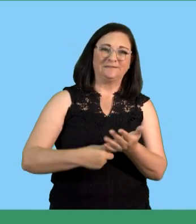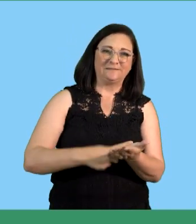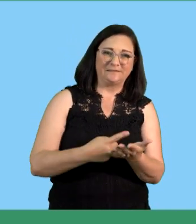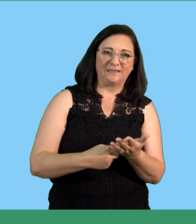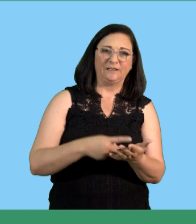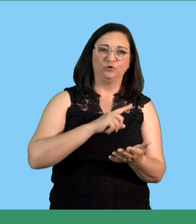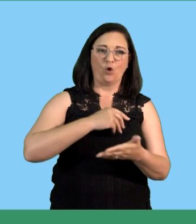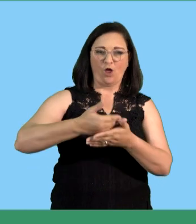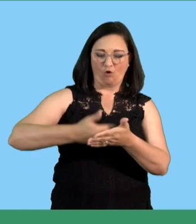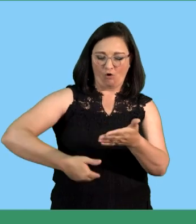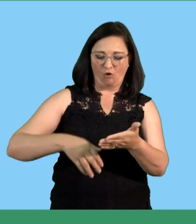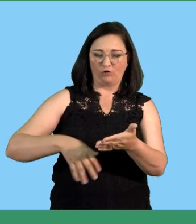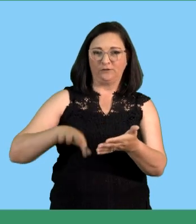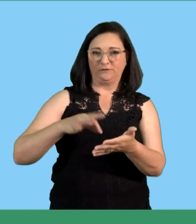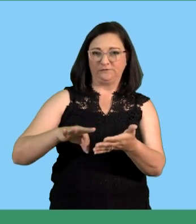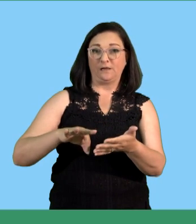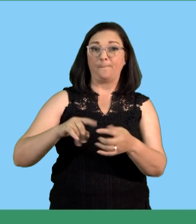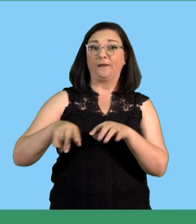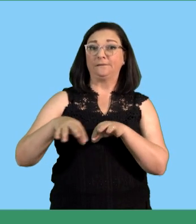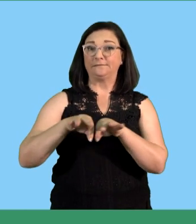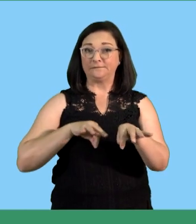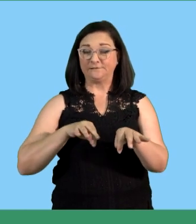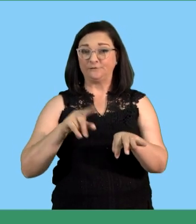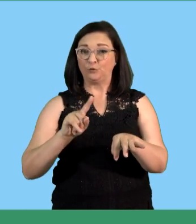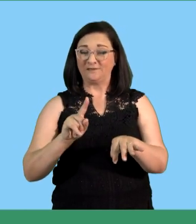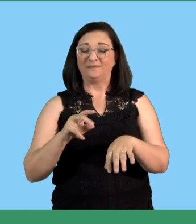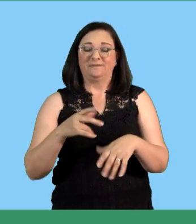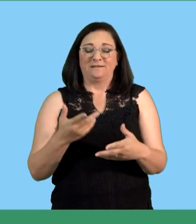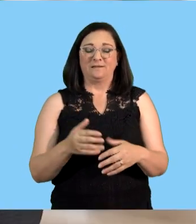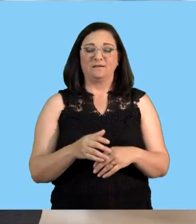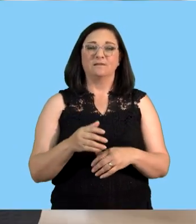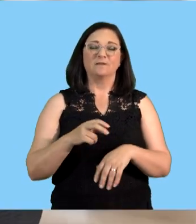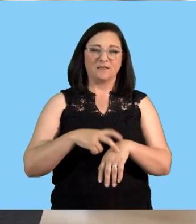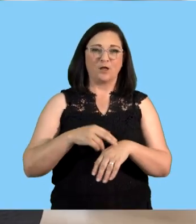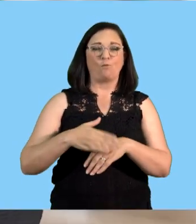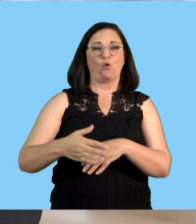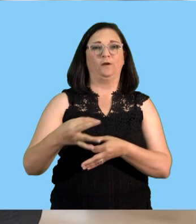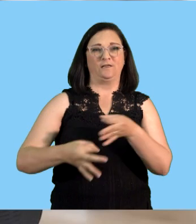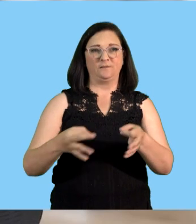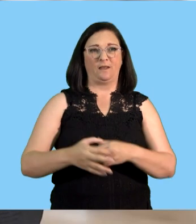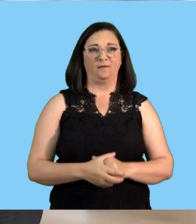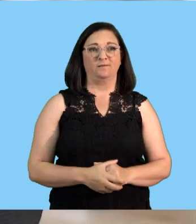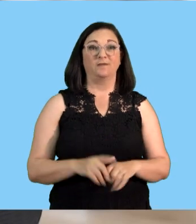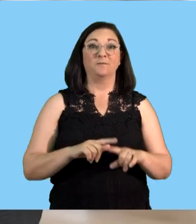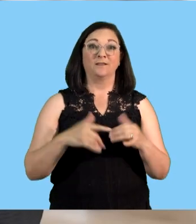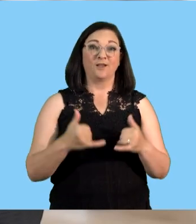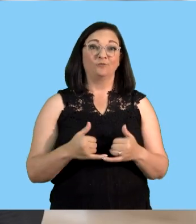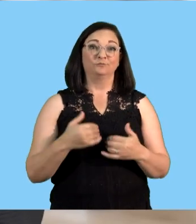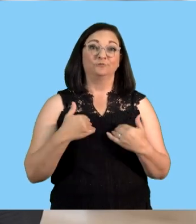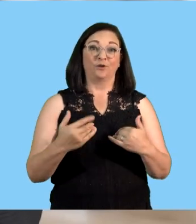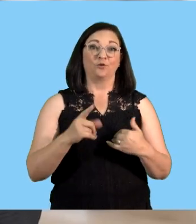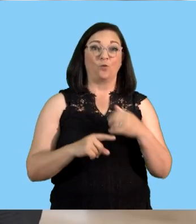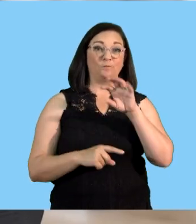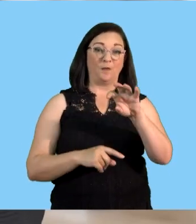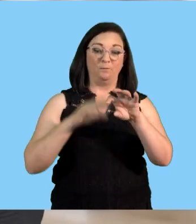and the reasons for the termination of the employment contract right as you all know there's a journey that we need